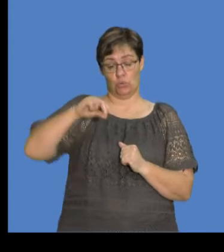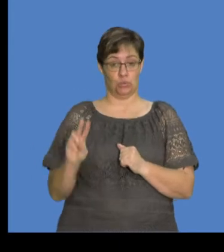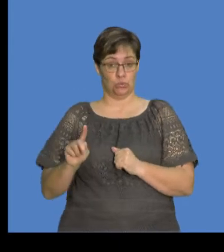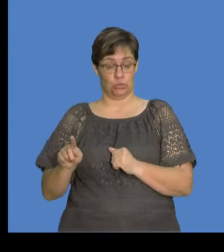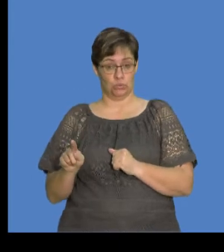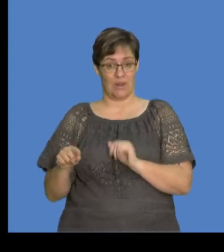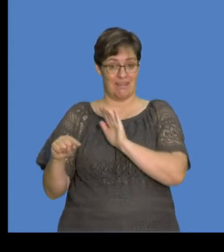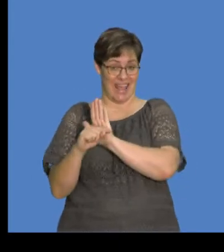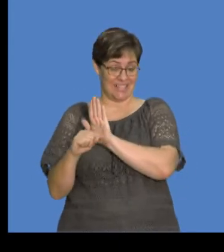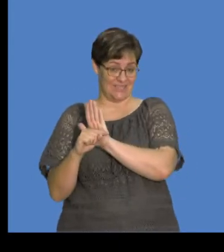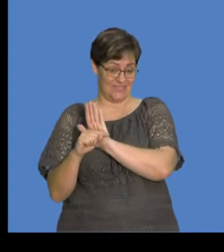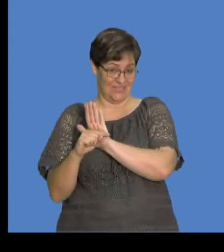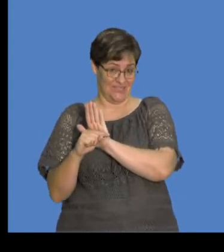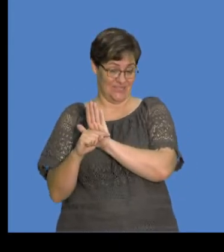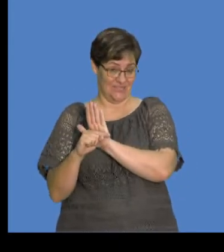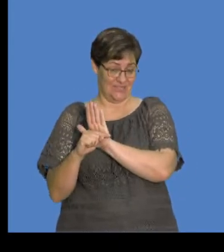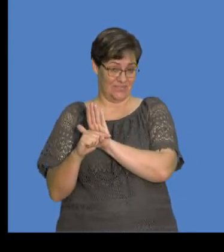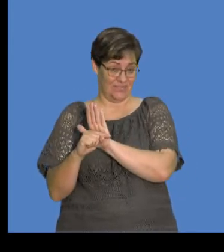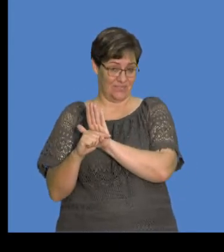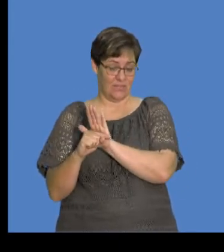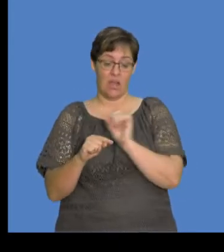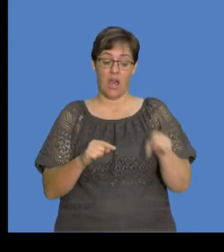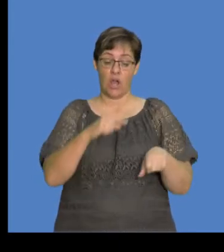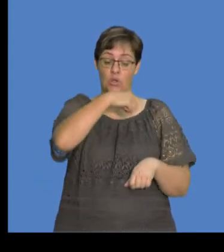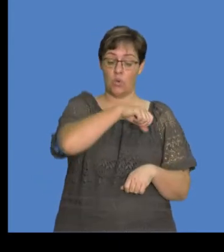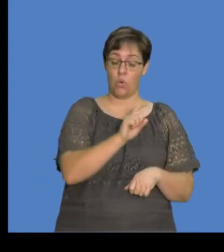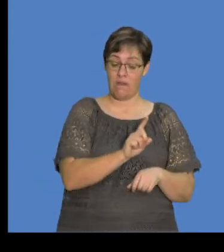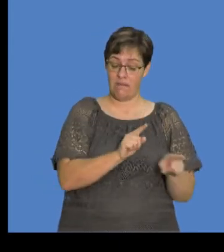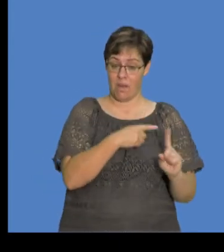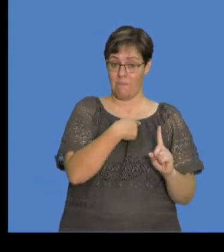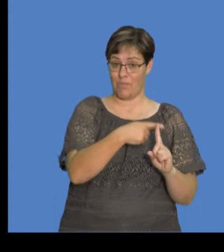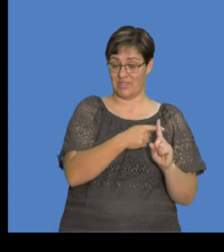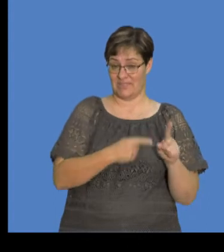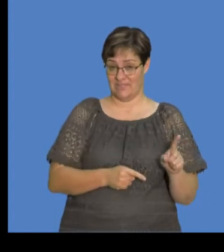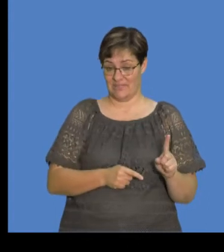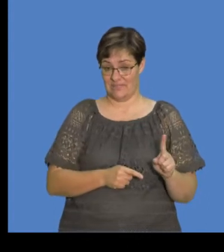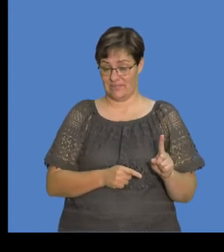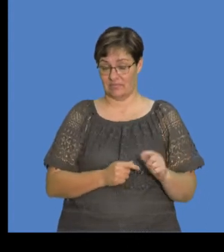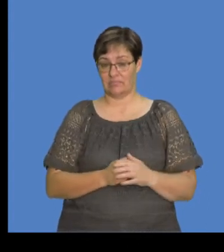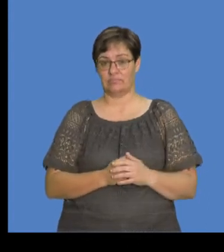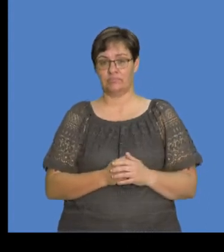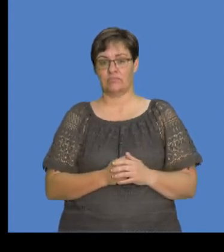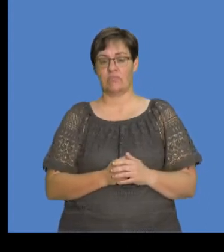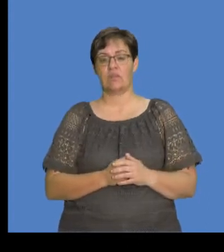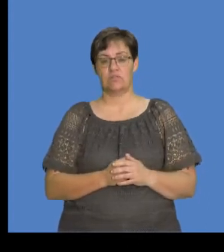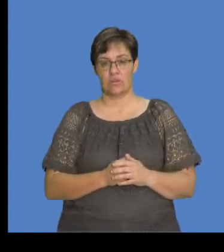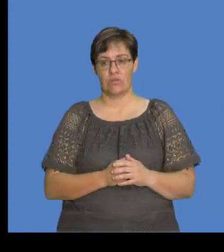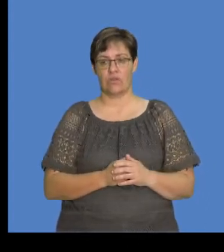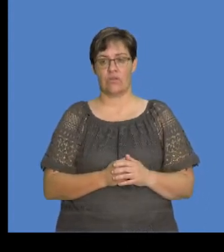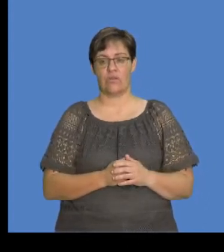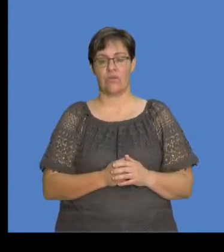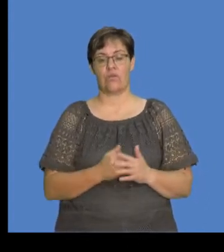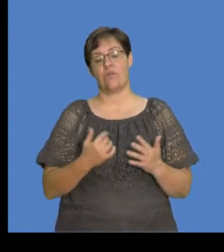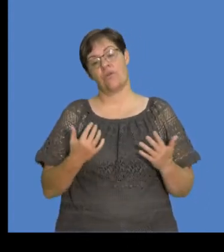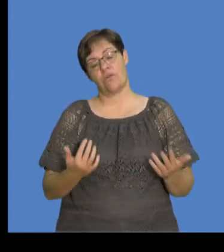is negatively charged, while Q1 is positively charged, okay? So Q1 is positive.